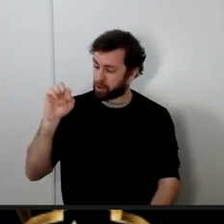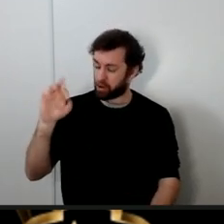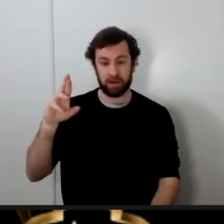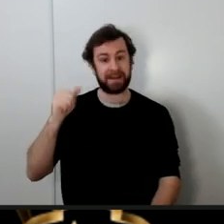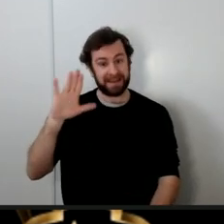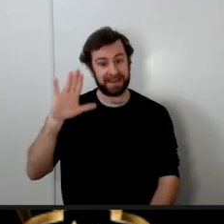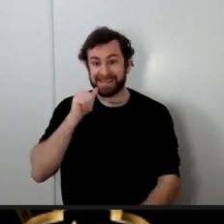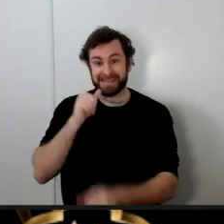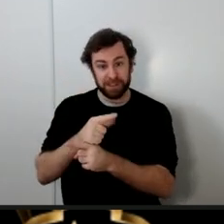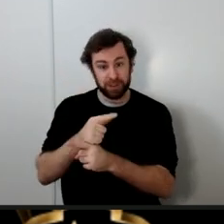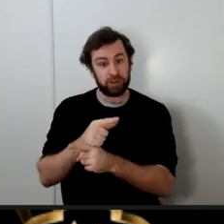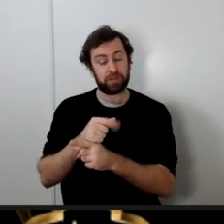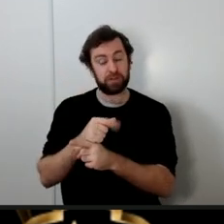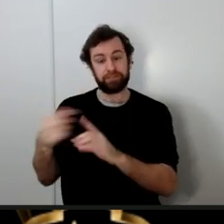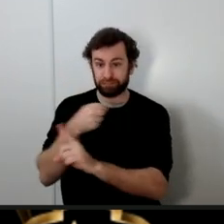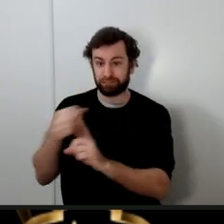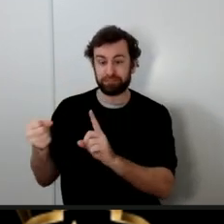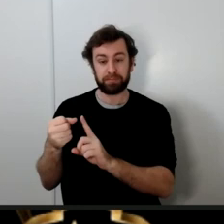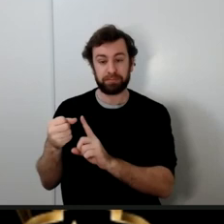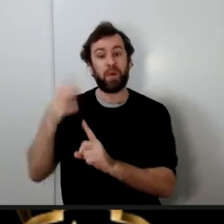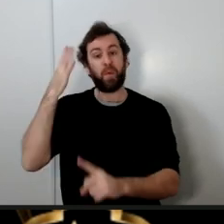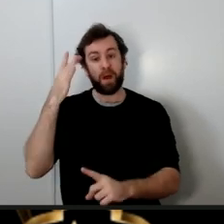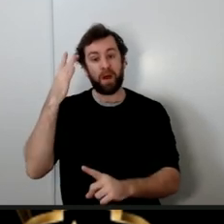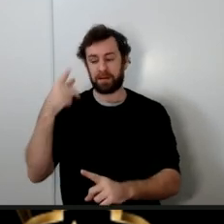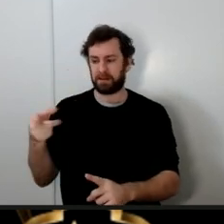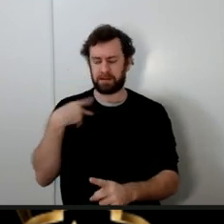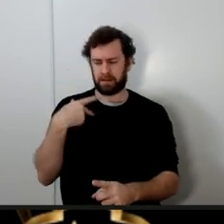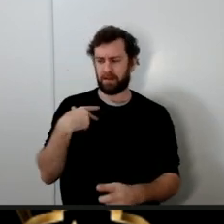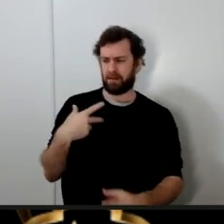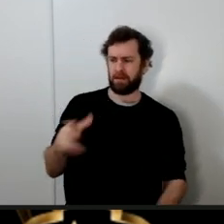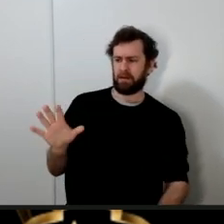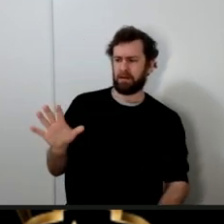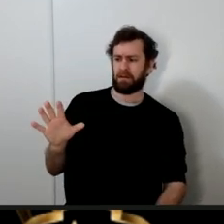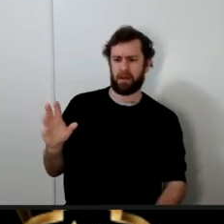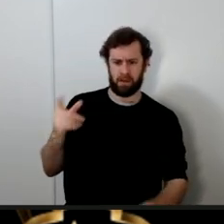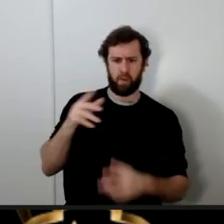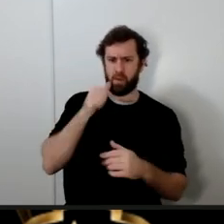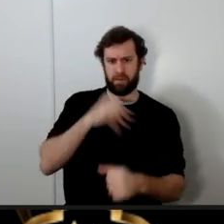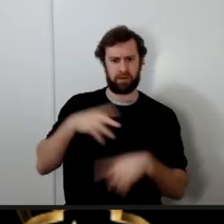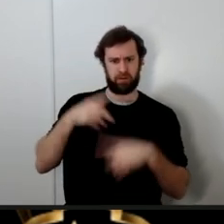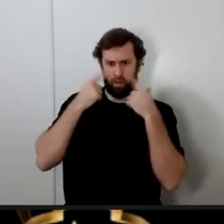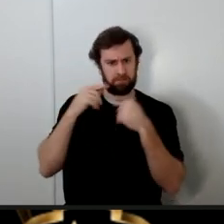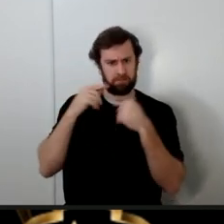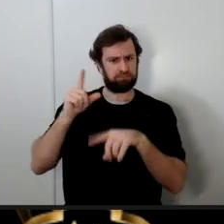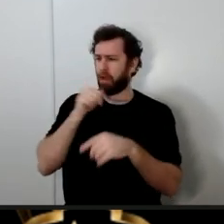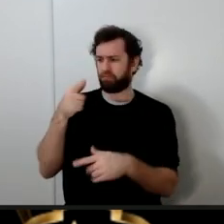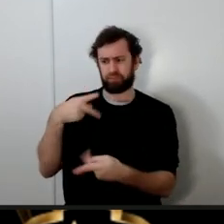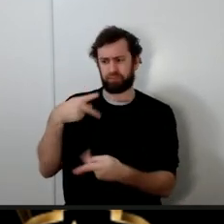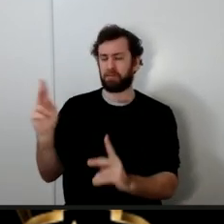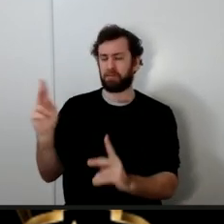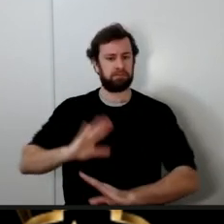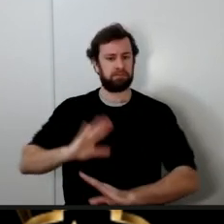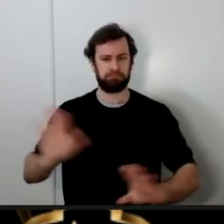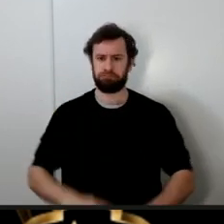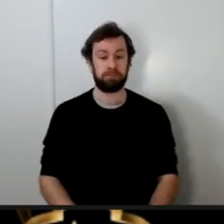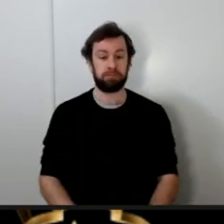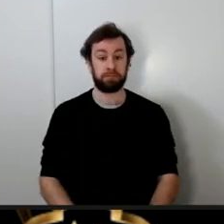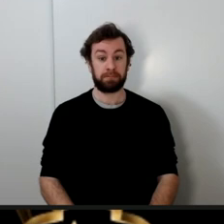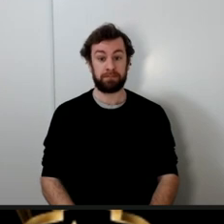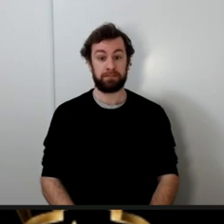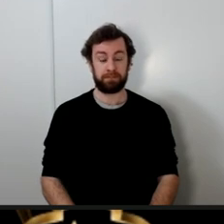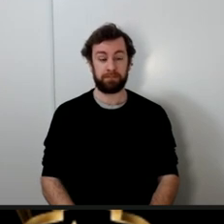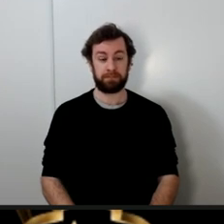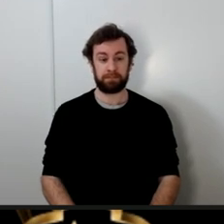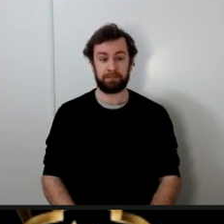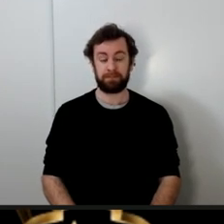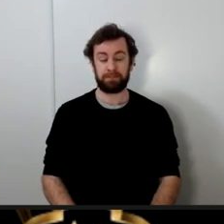because he was disturbed by the fact that they were crying I would say to our